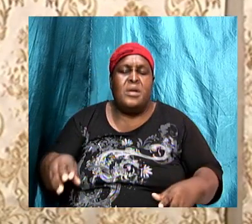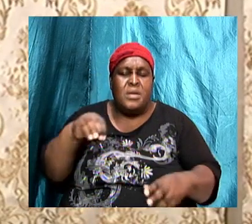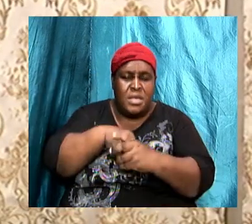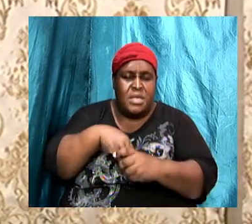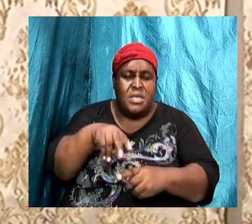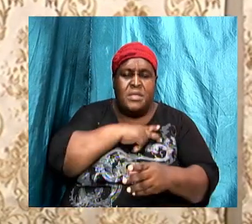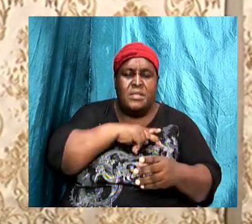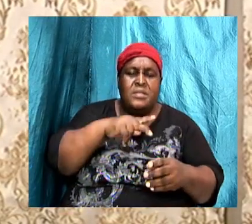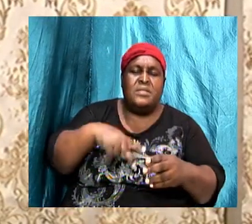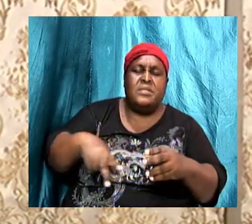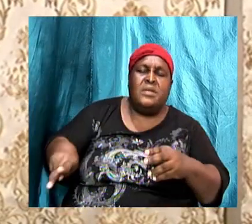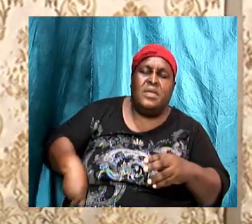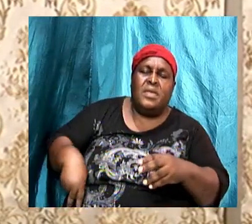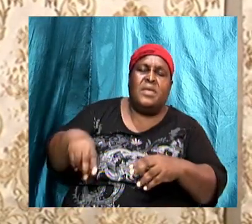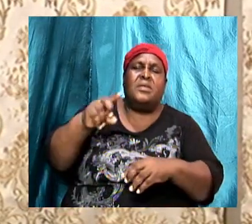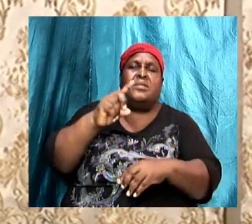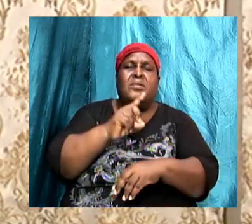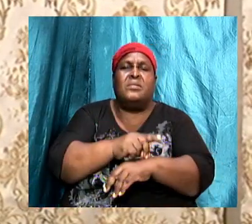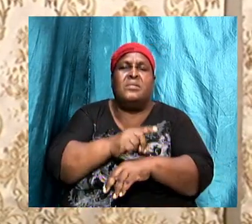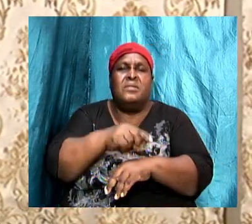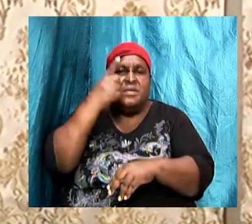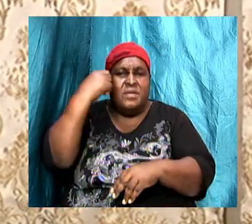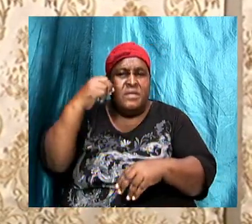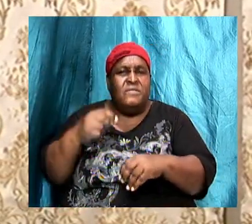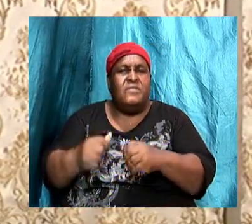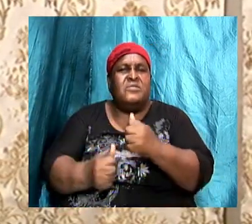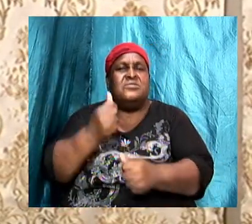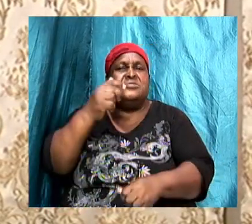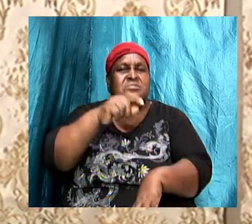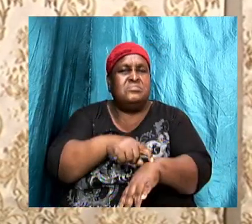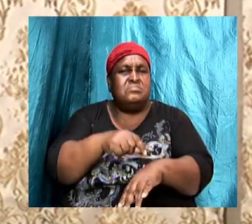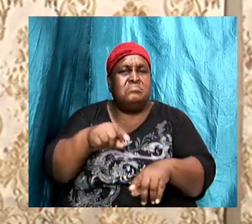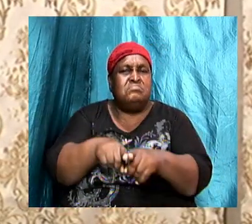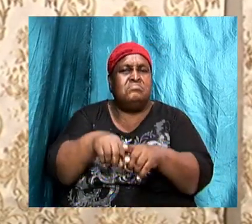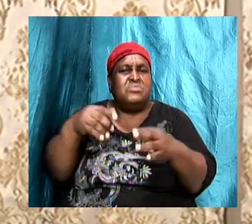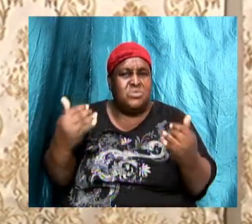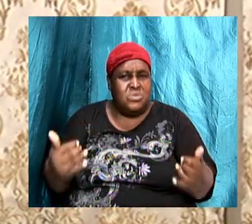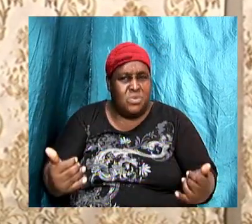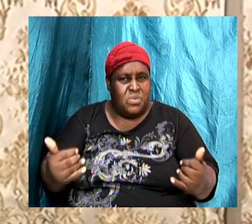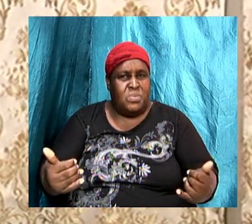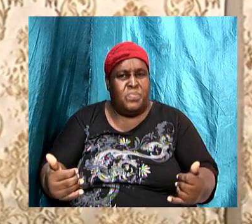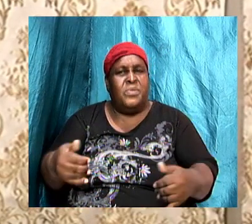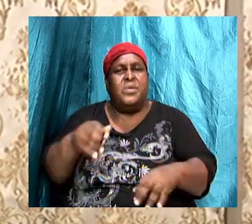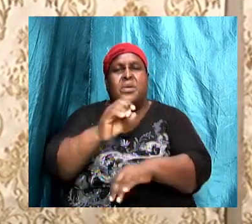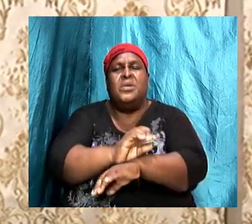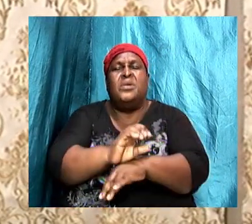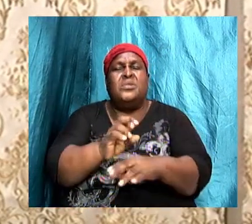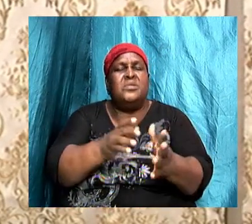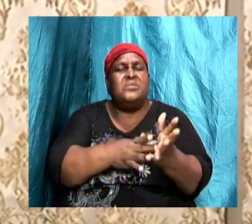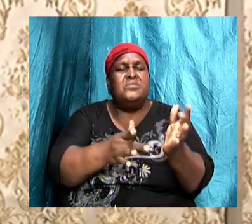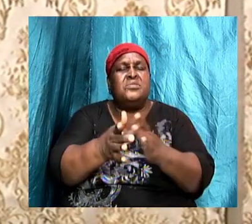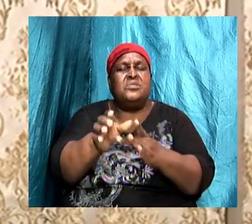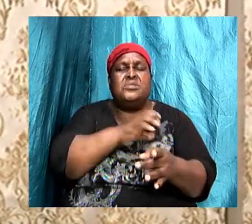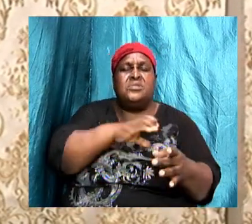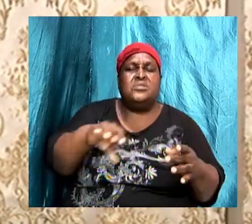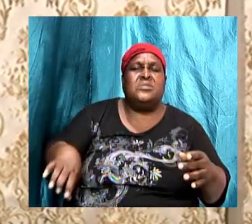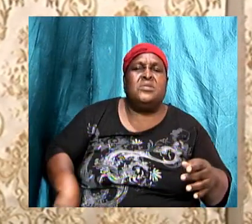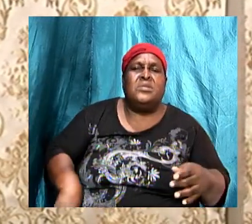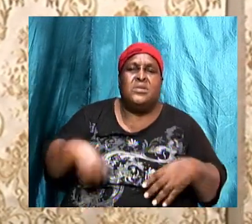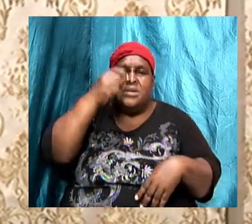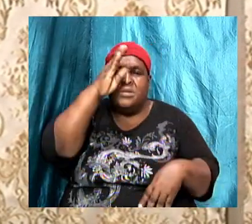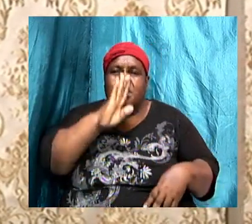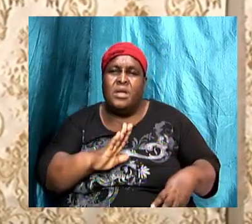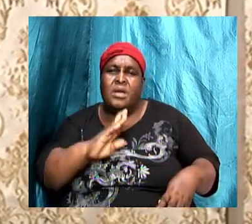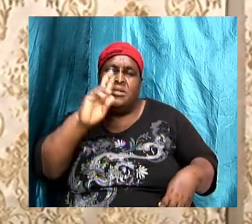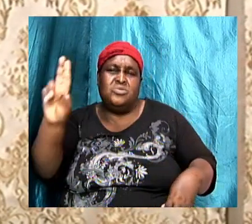The church of Jesus Christ is the vehicle that God Almighty is using